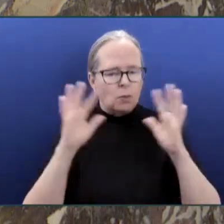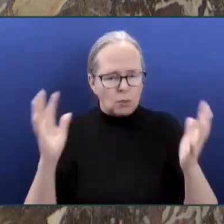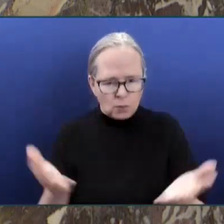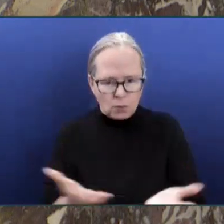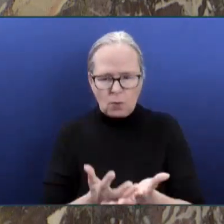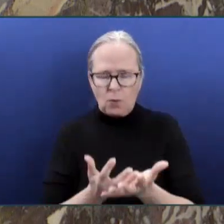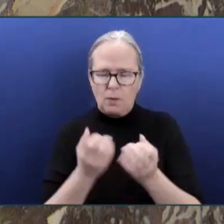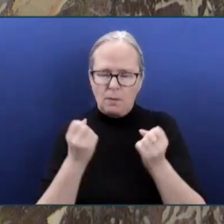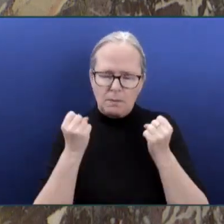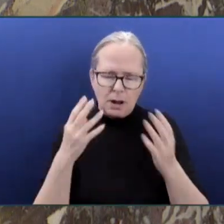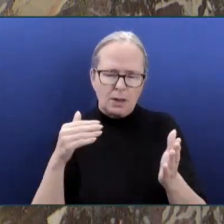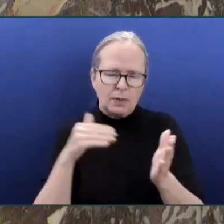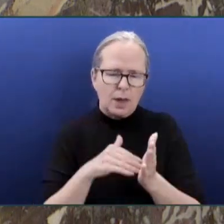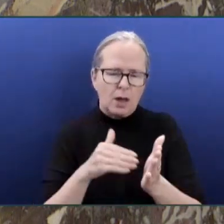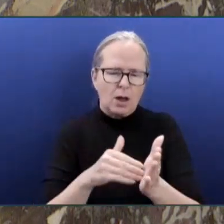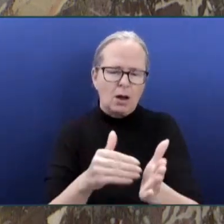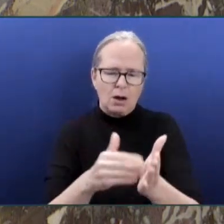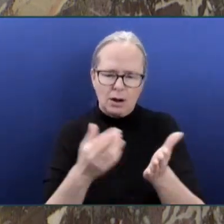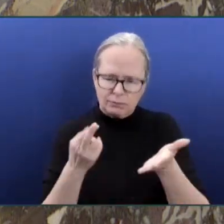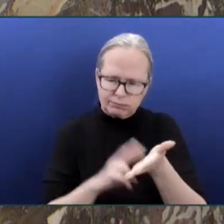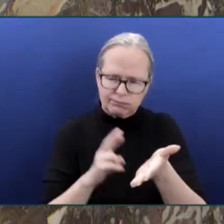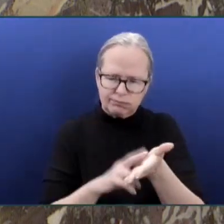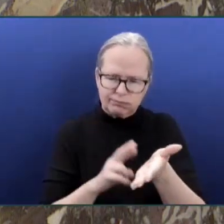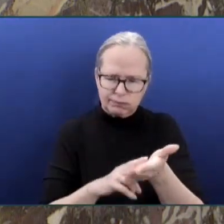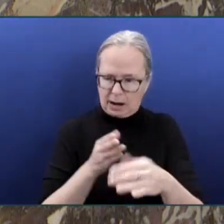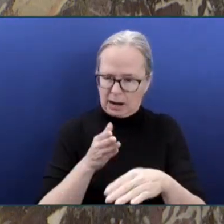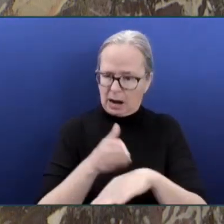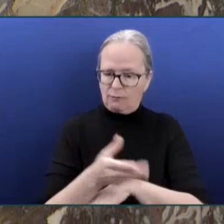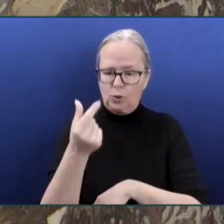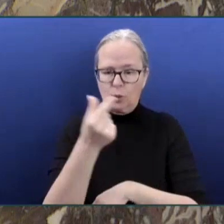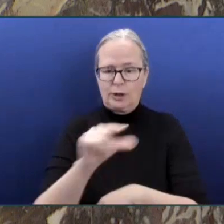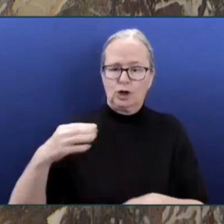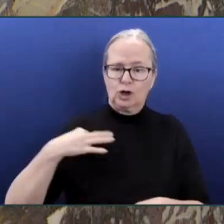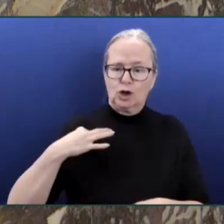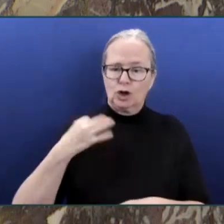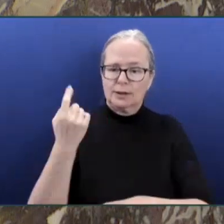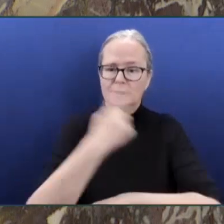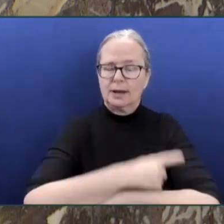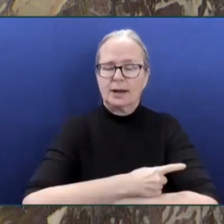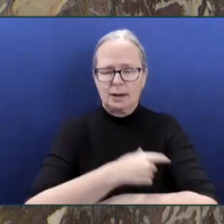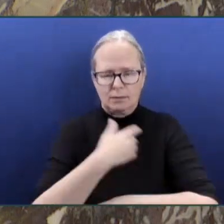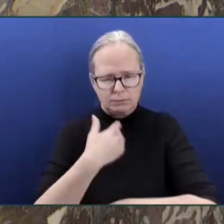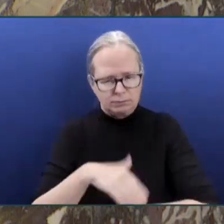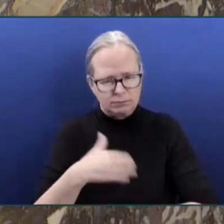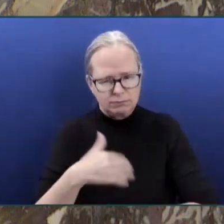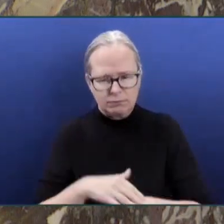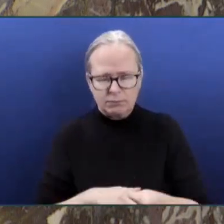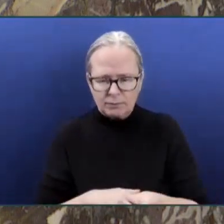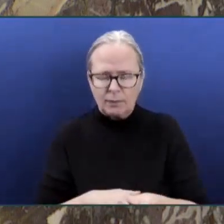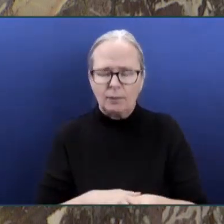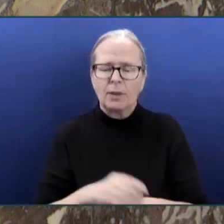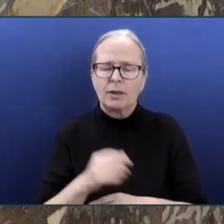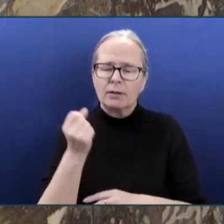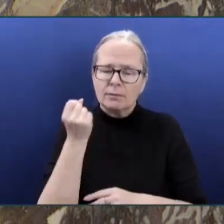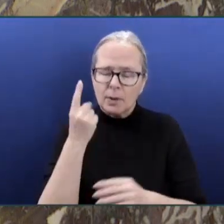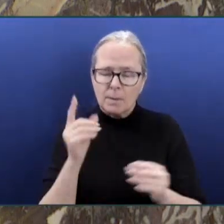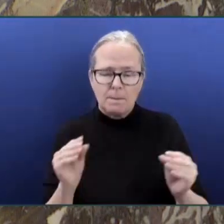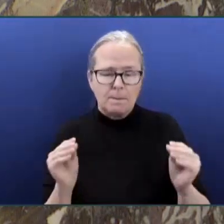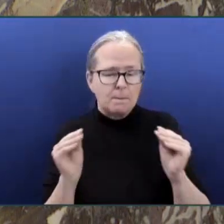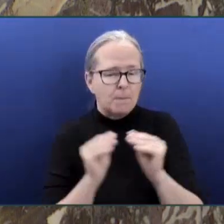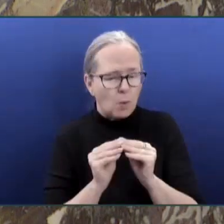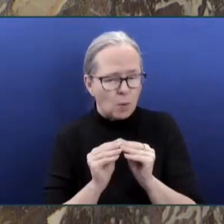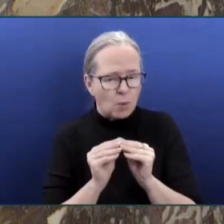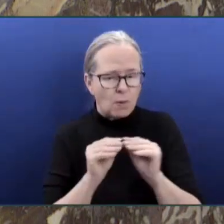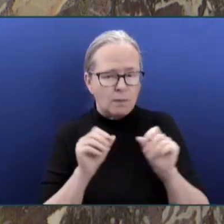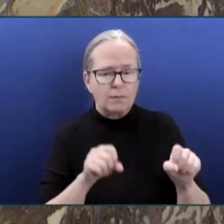registered their organ donation decision. But know this. You are more likely to need an organ transplant than